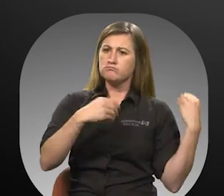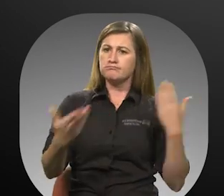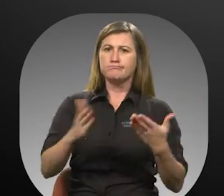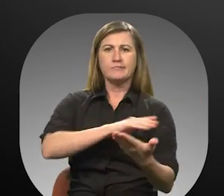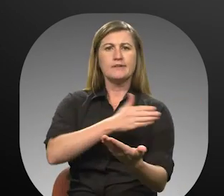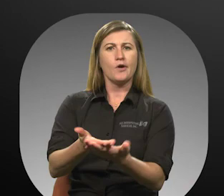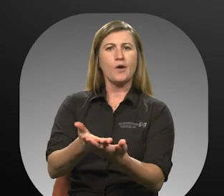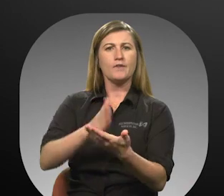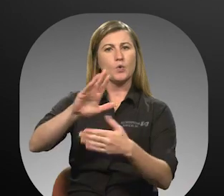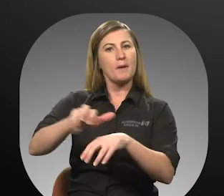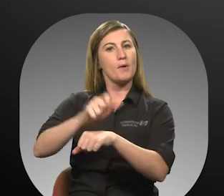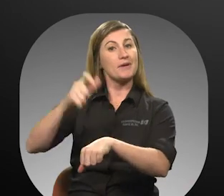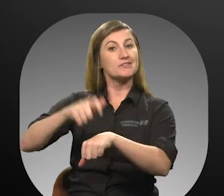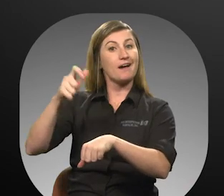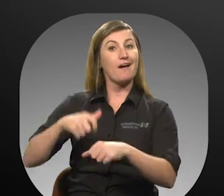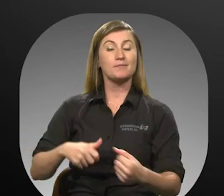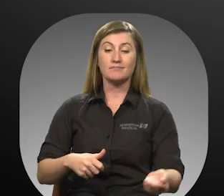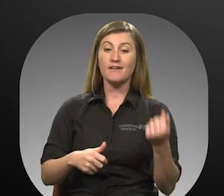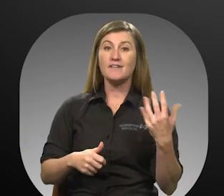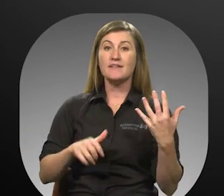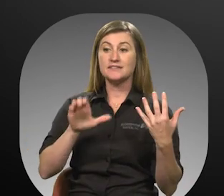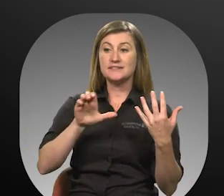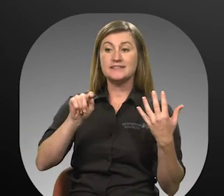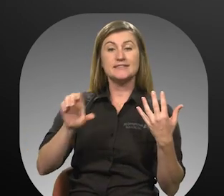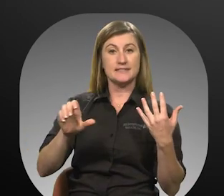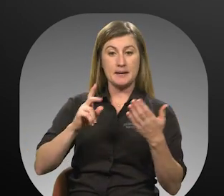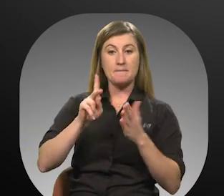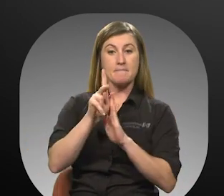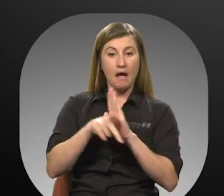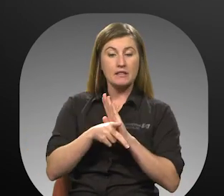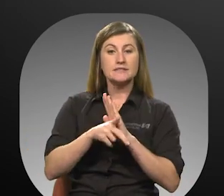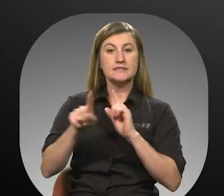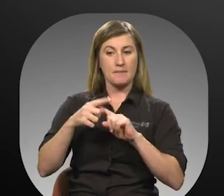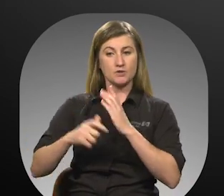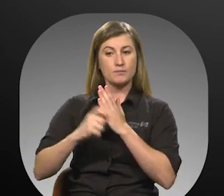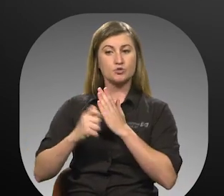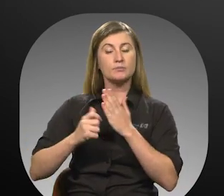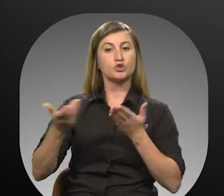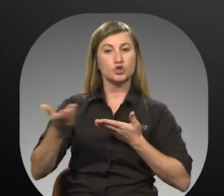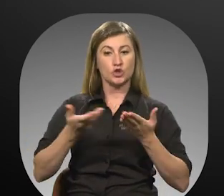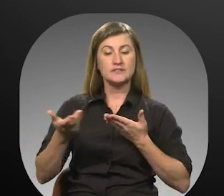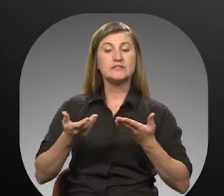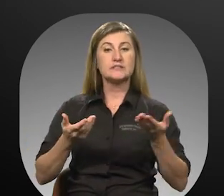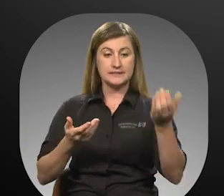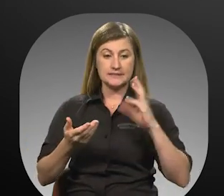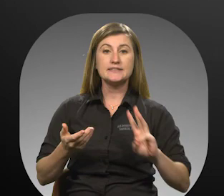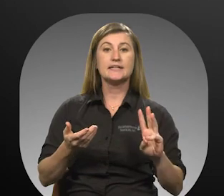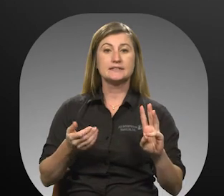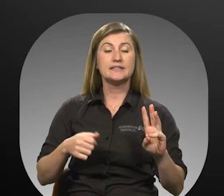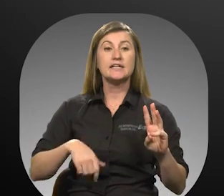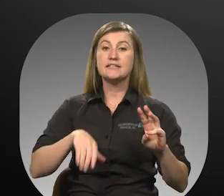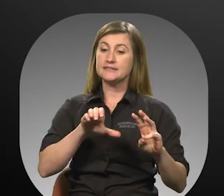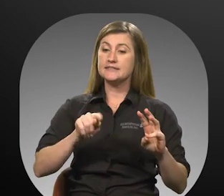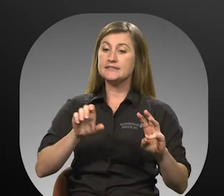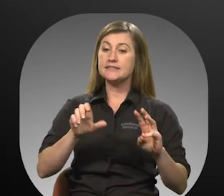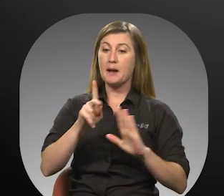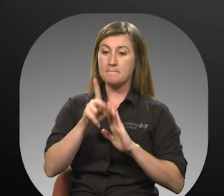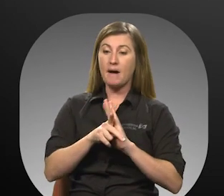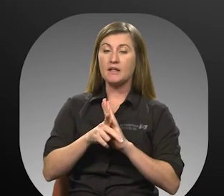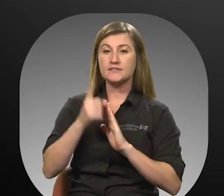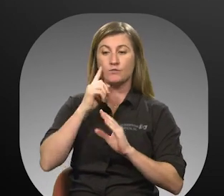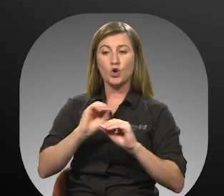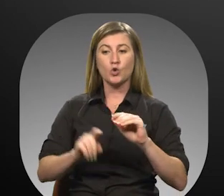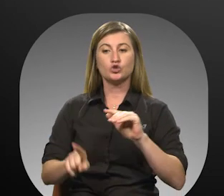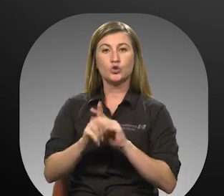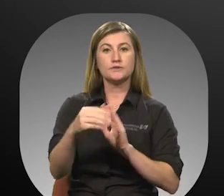appointment on time 5. The CTC's policy on subscription service 6. The CTC's policy on